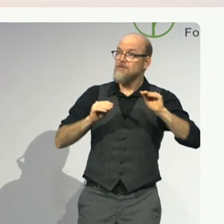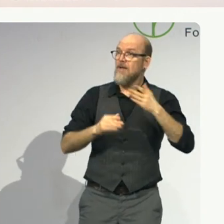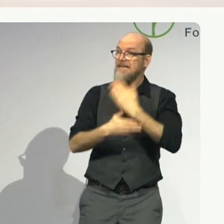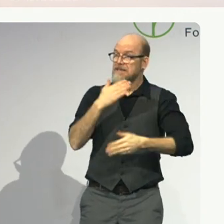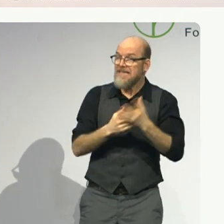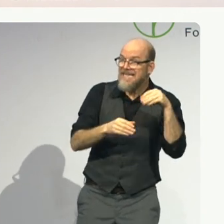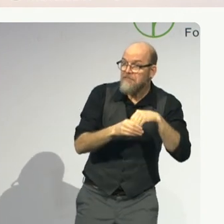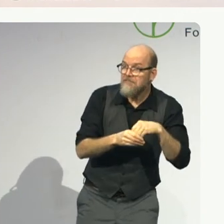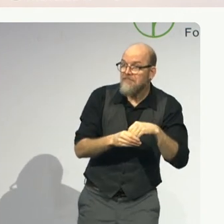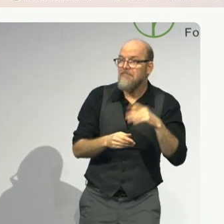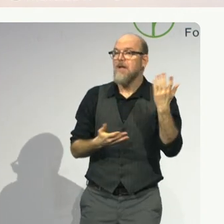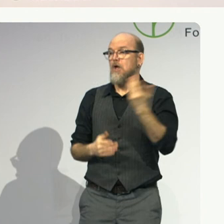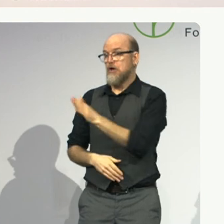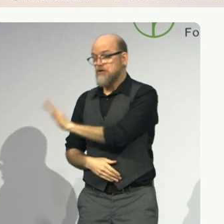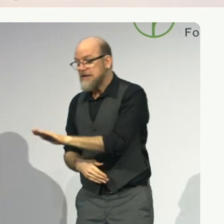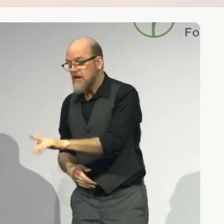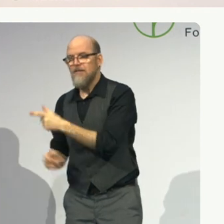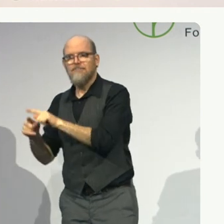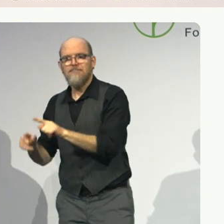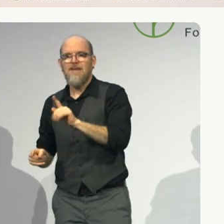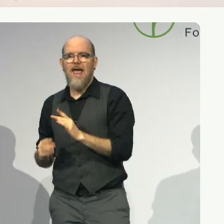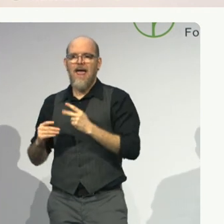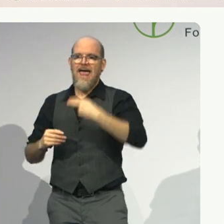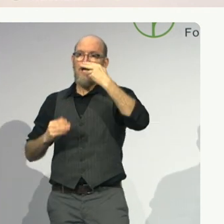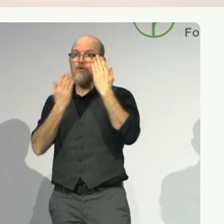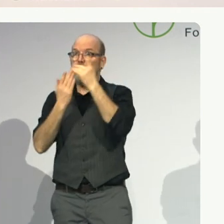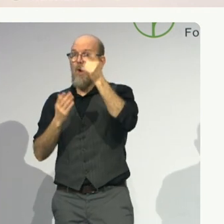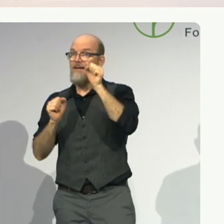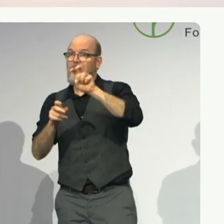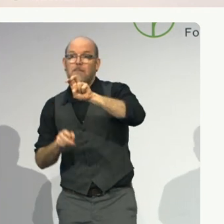do they see the jobs? And is the political participation there?